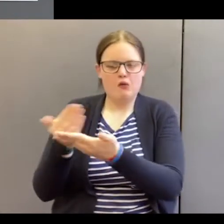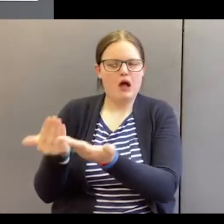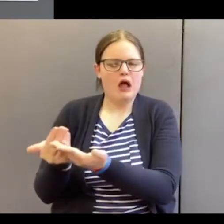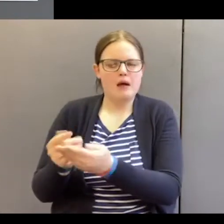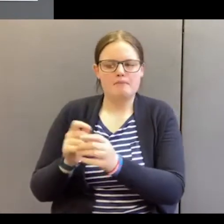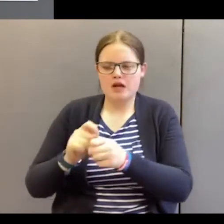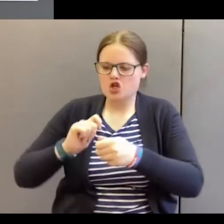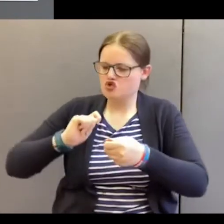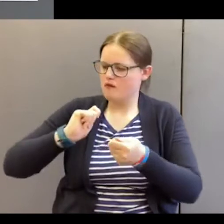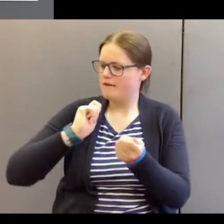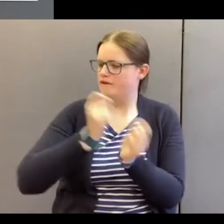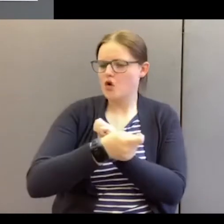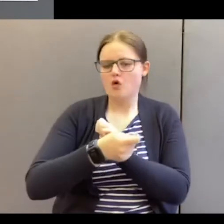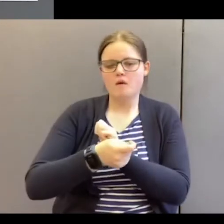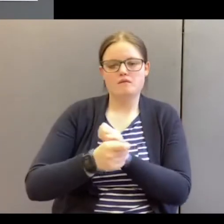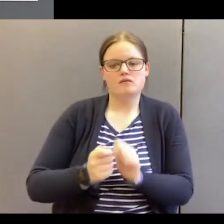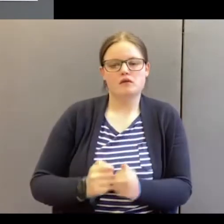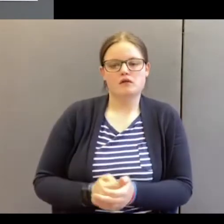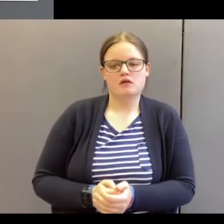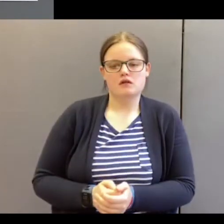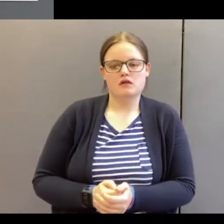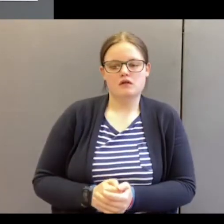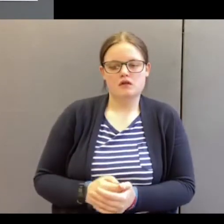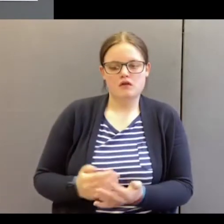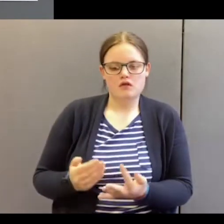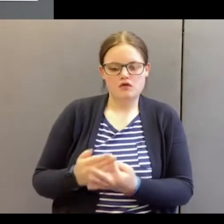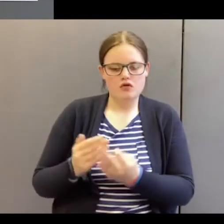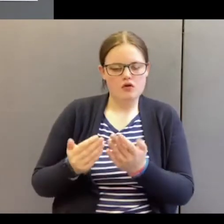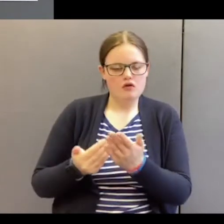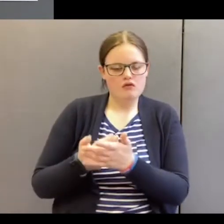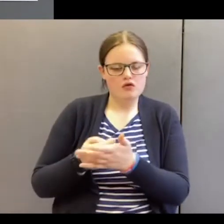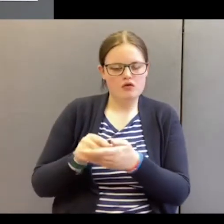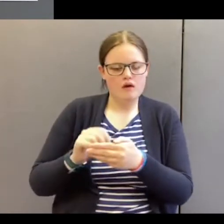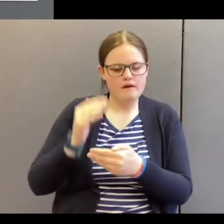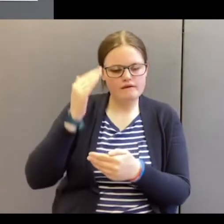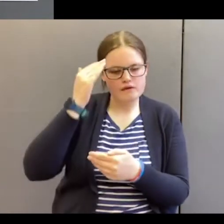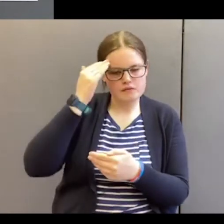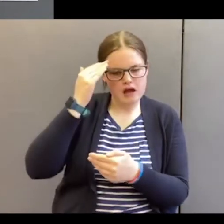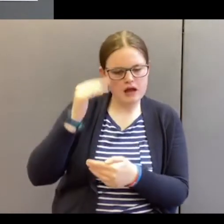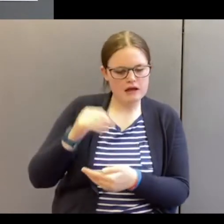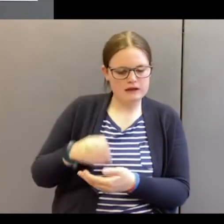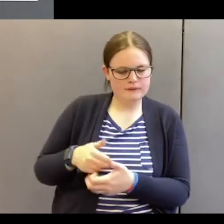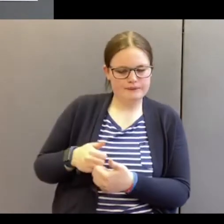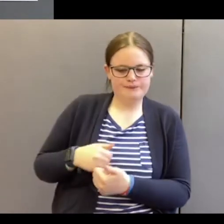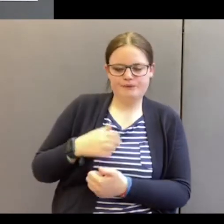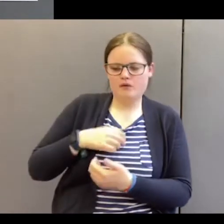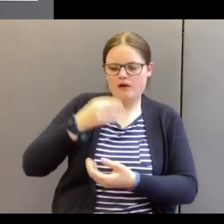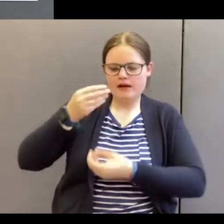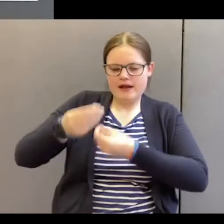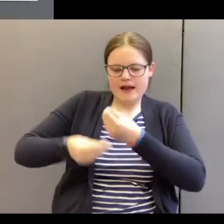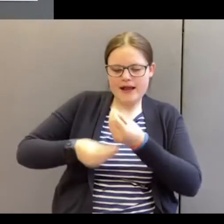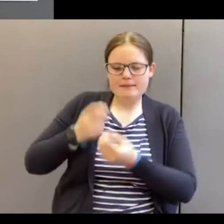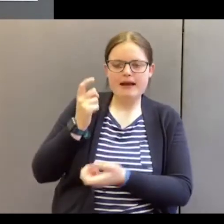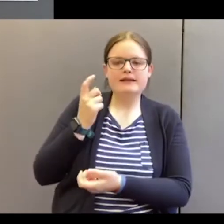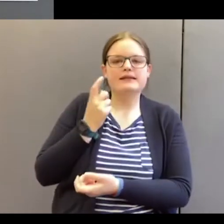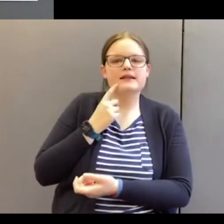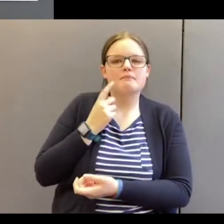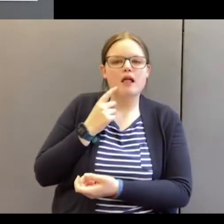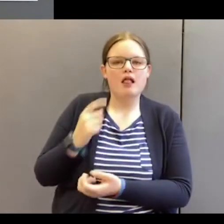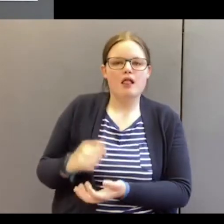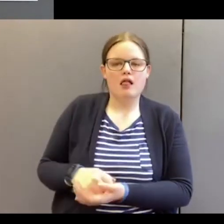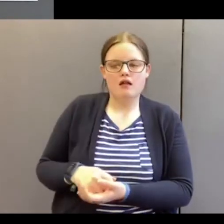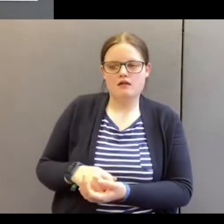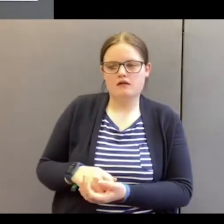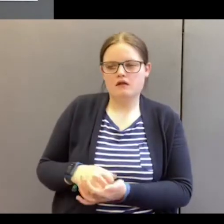but be transformed by the renewing of your mind. I want to explain as simply as possible